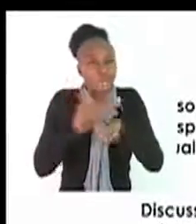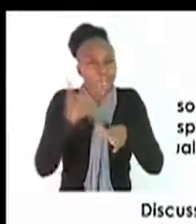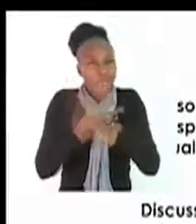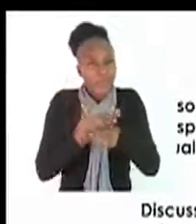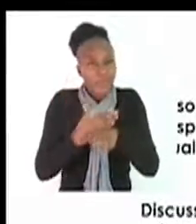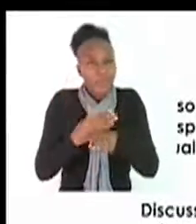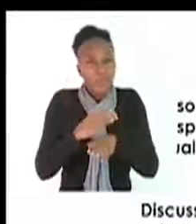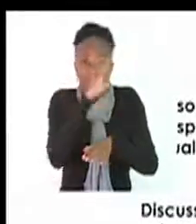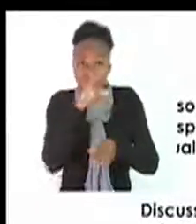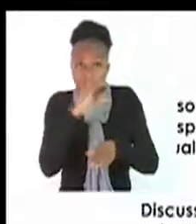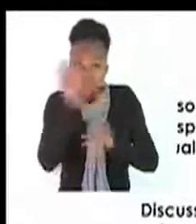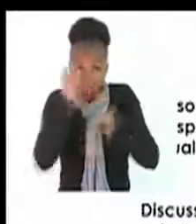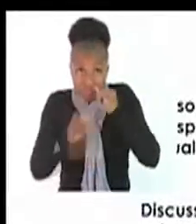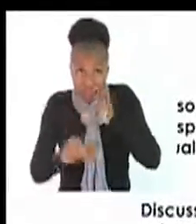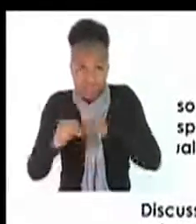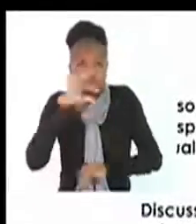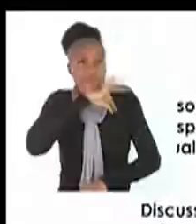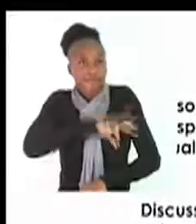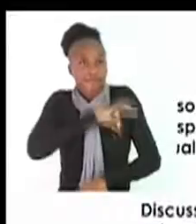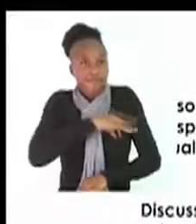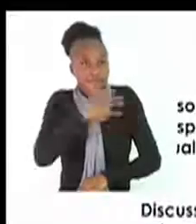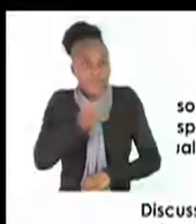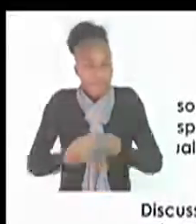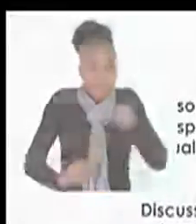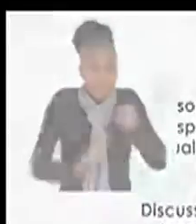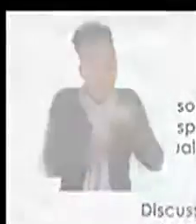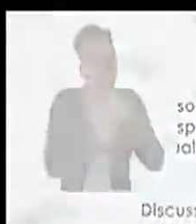can be able to sustain your family.